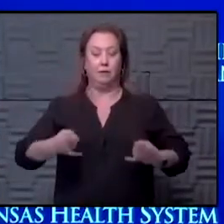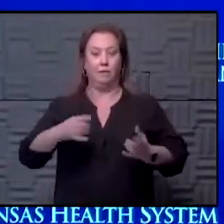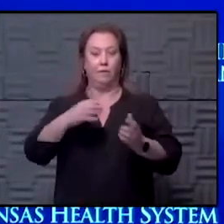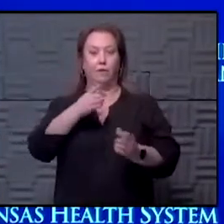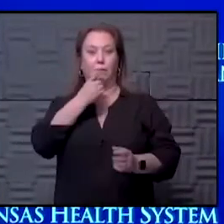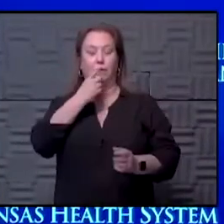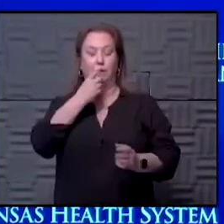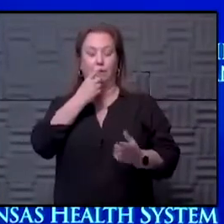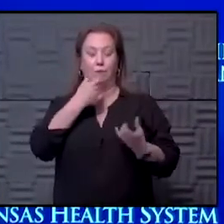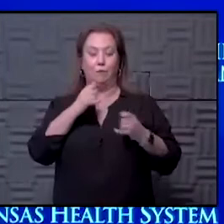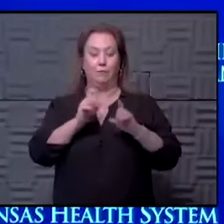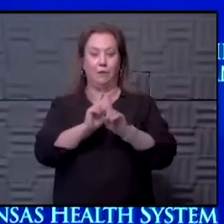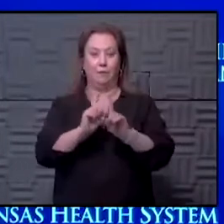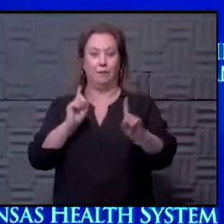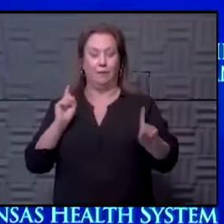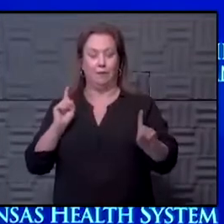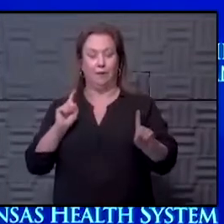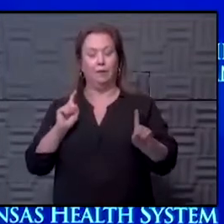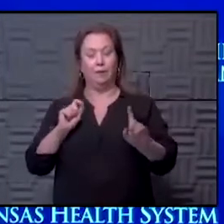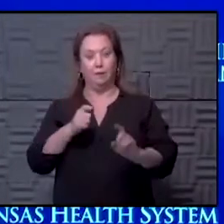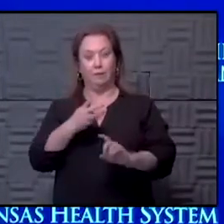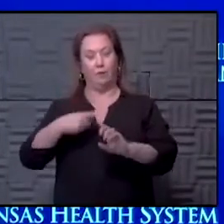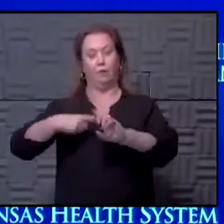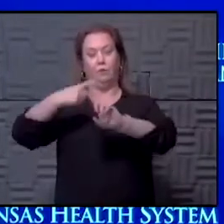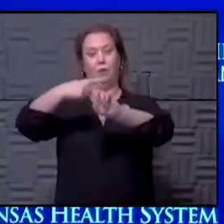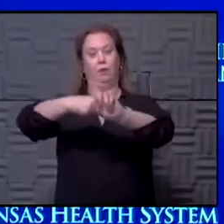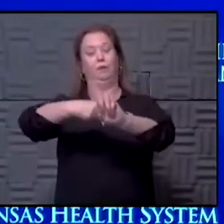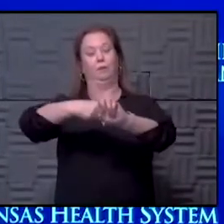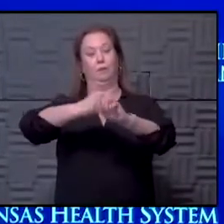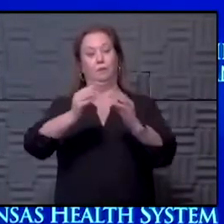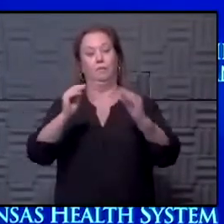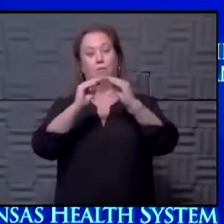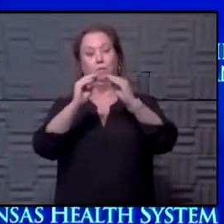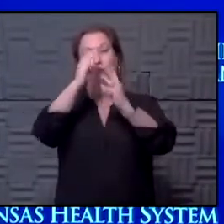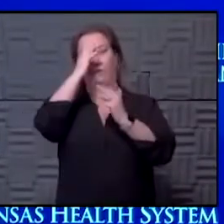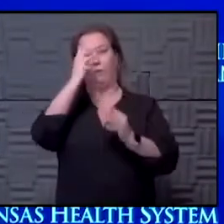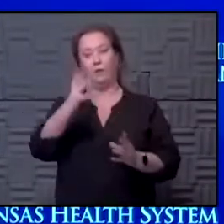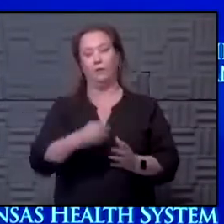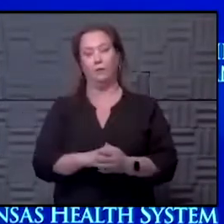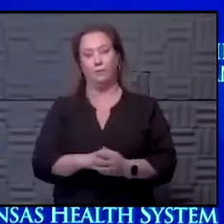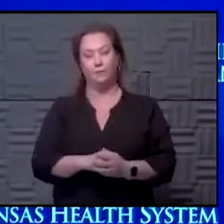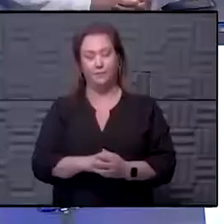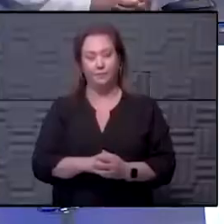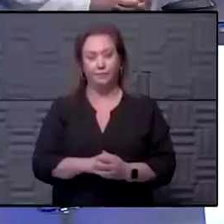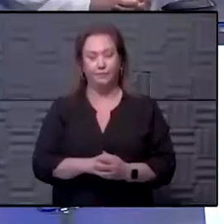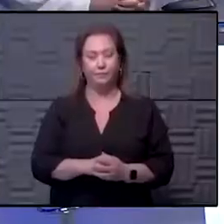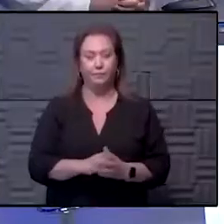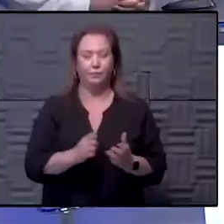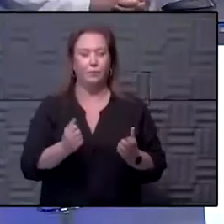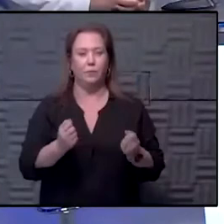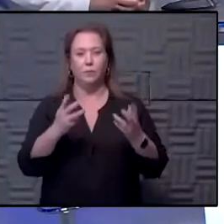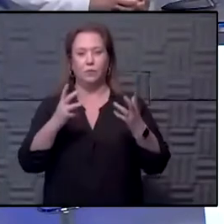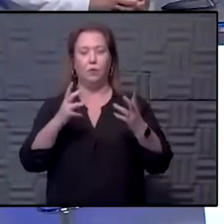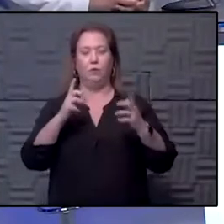try to be a part. And in the next few months, we'll have really a lot more information about this question. Yeah, I mean, there's just so many permutations to this. But